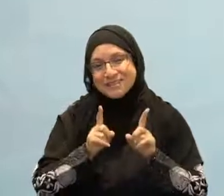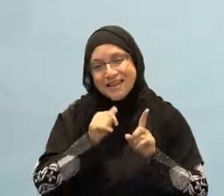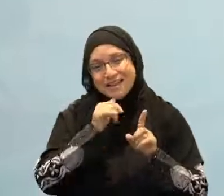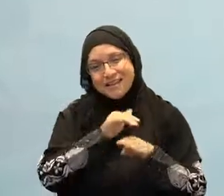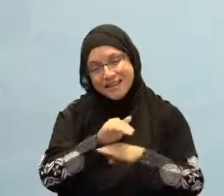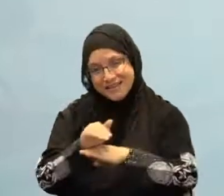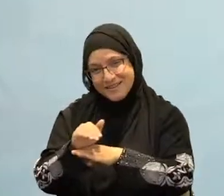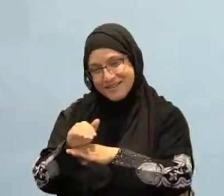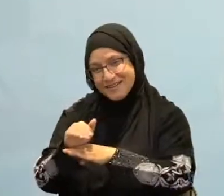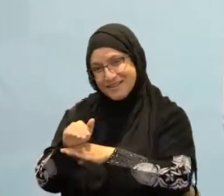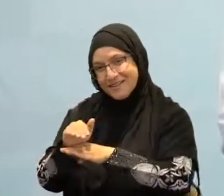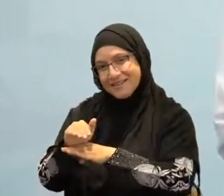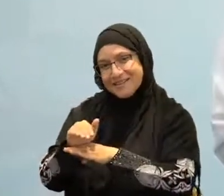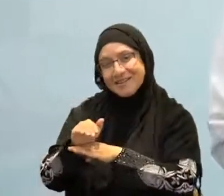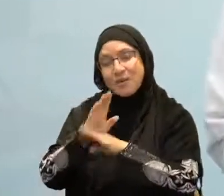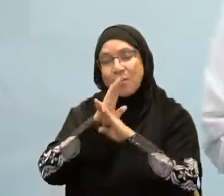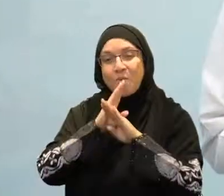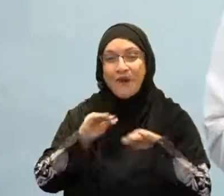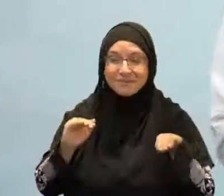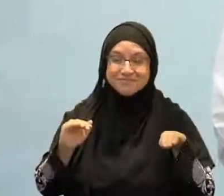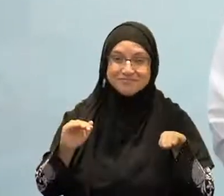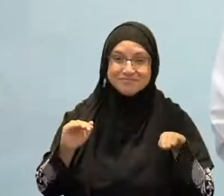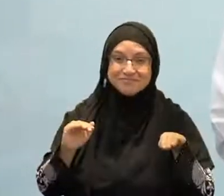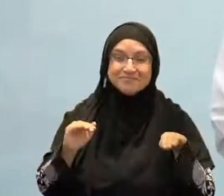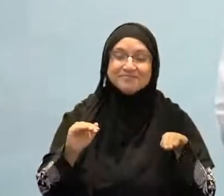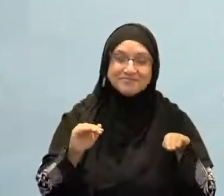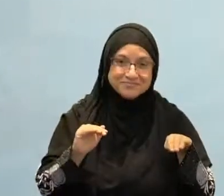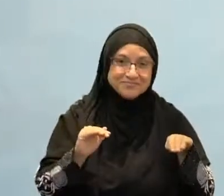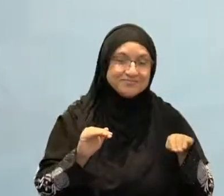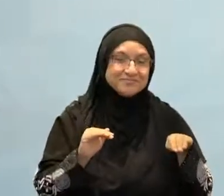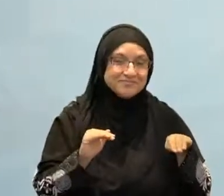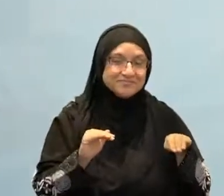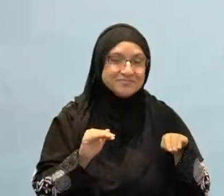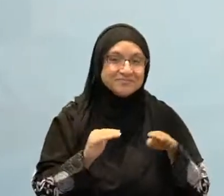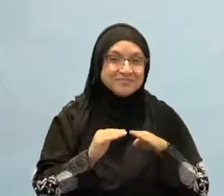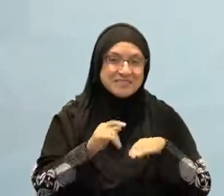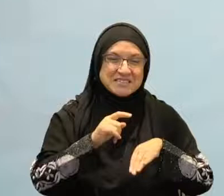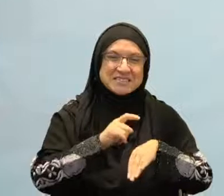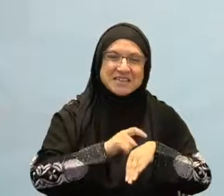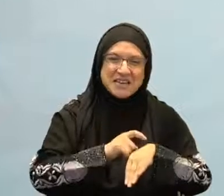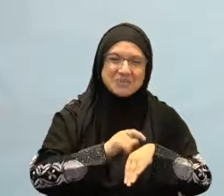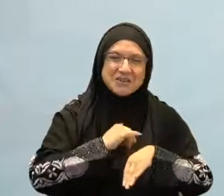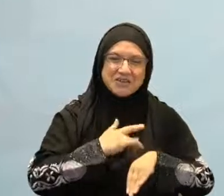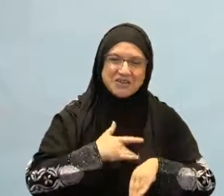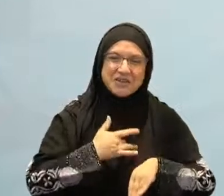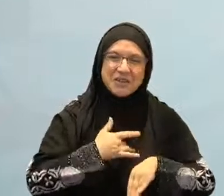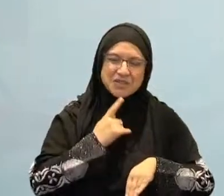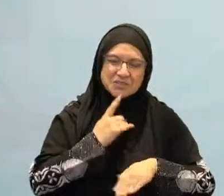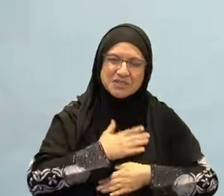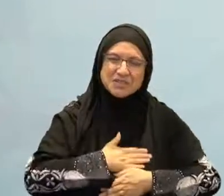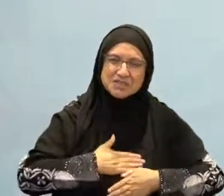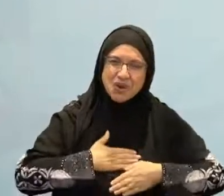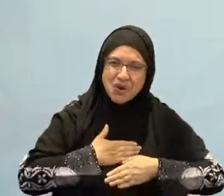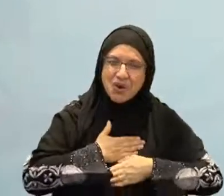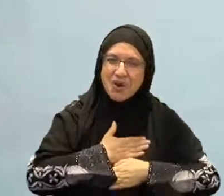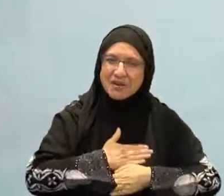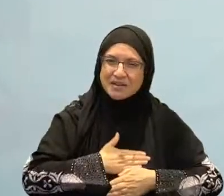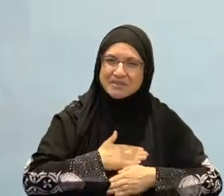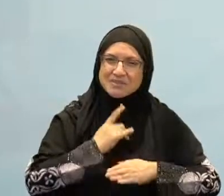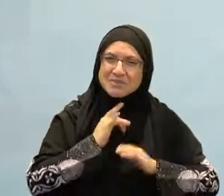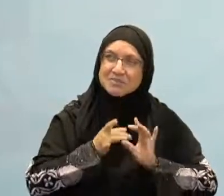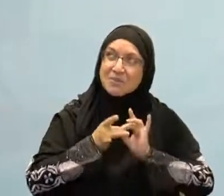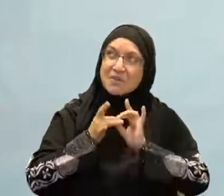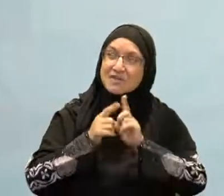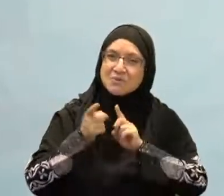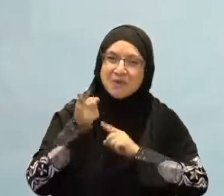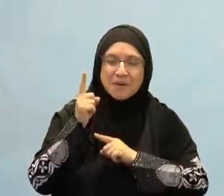throughout the day more bearable. And that joy is freshening. That joy is replenishing. That joy